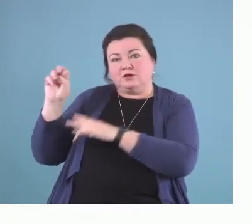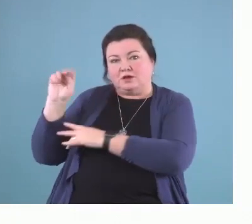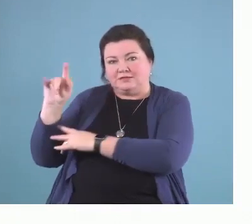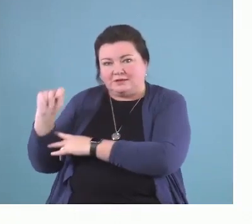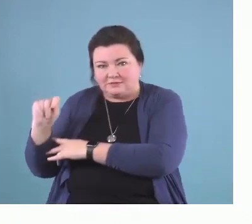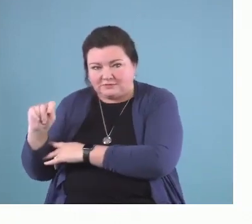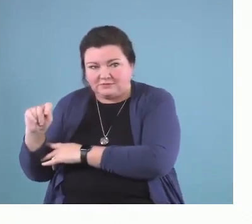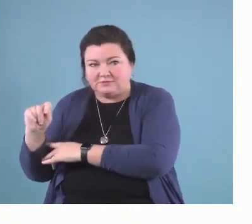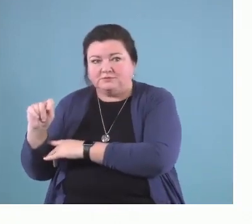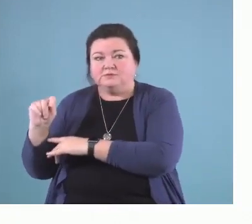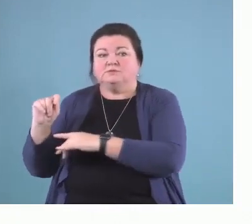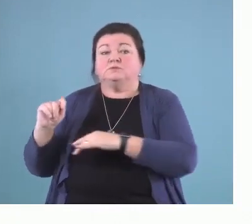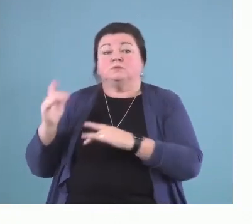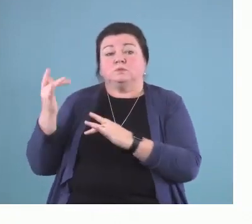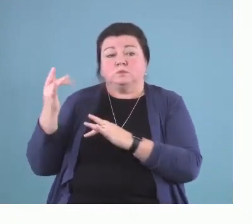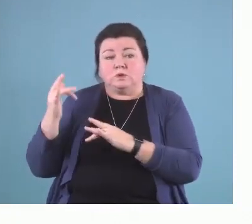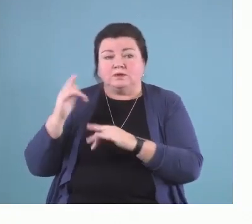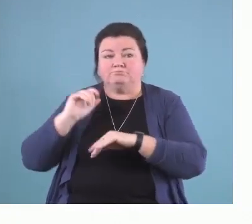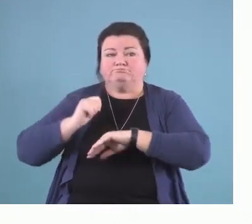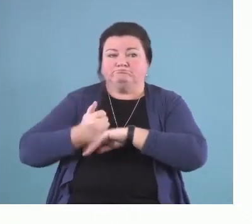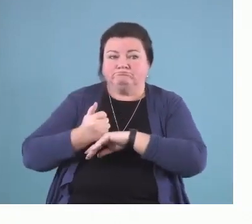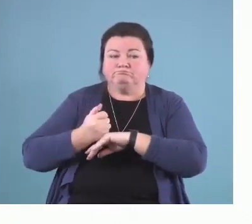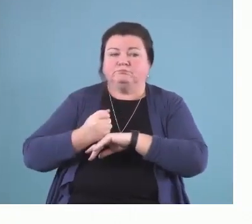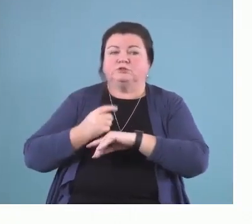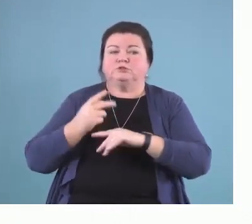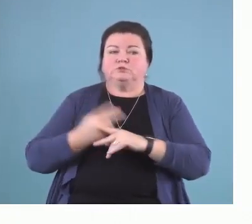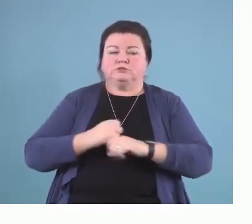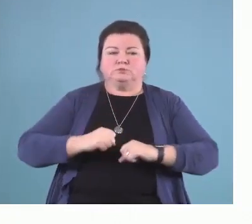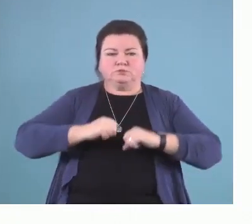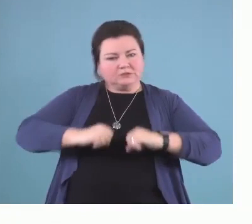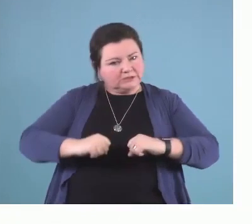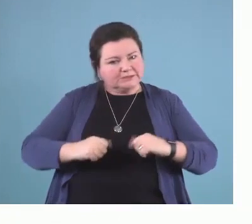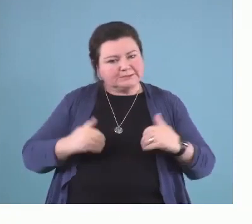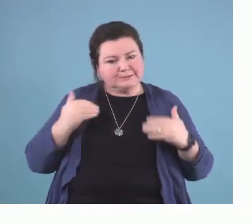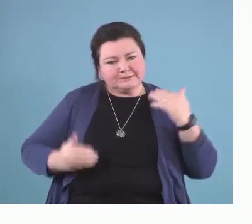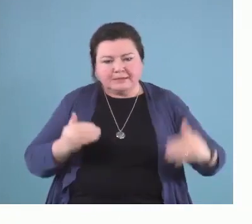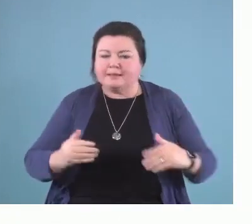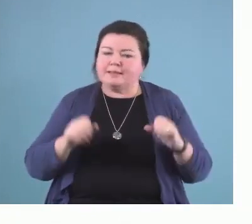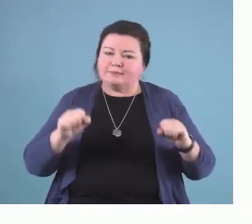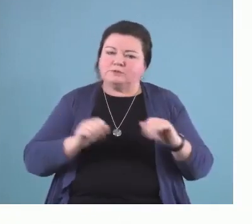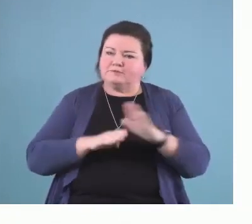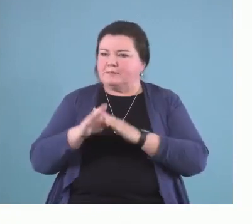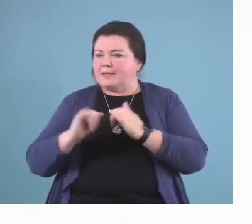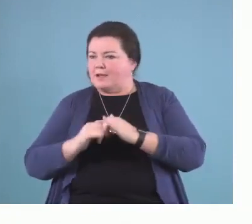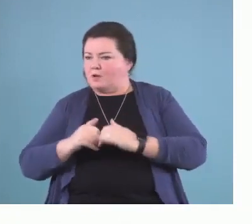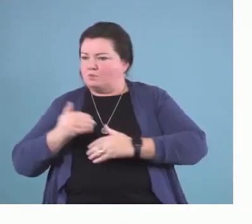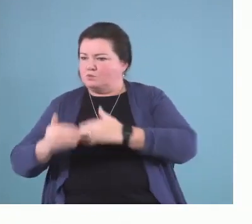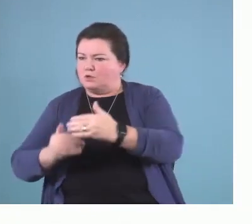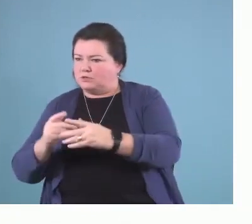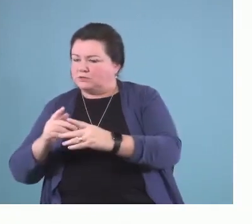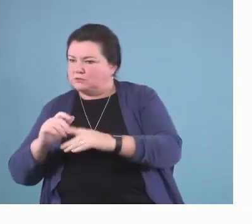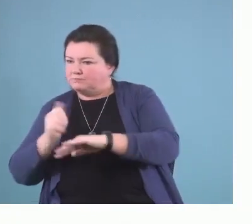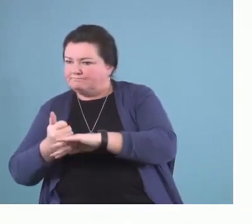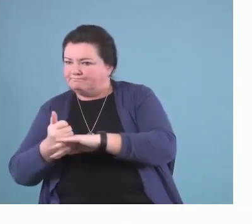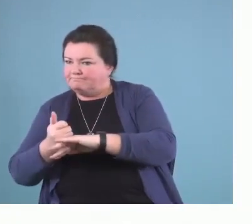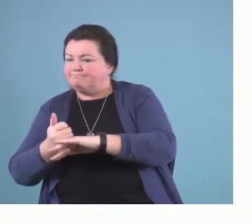use resiliency and facilitate processes that actually help to add